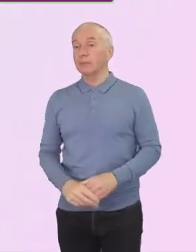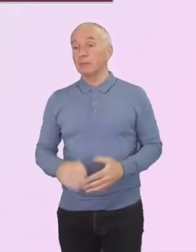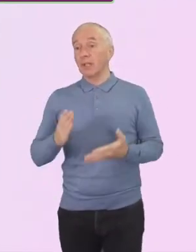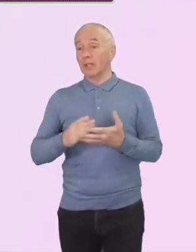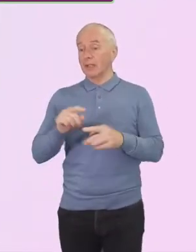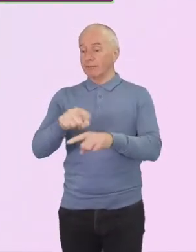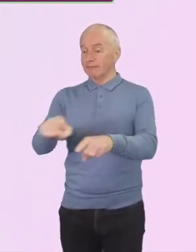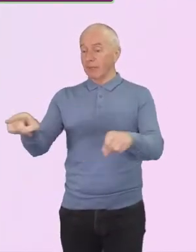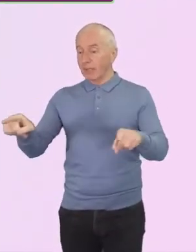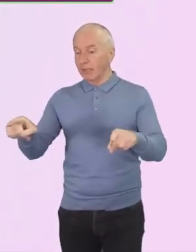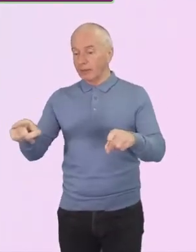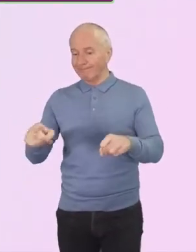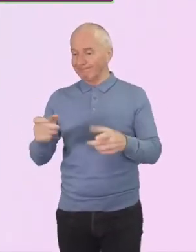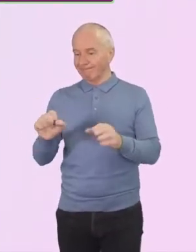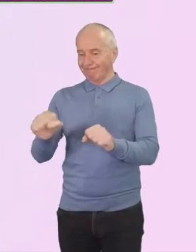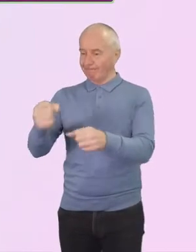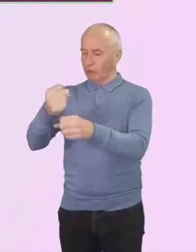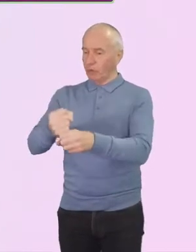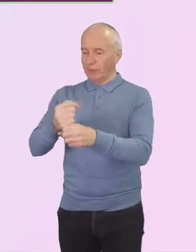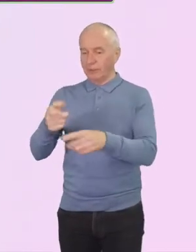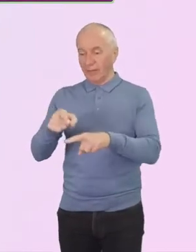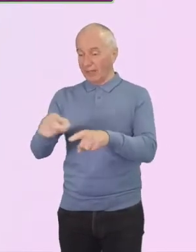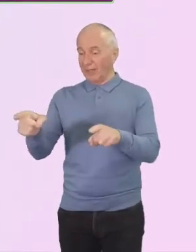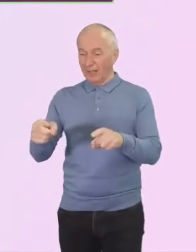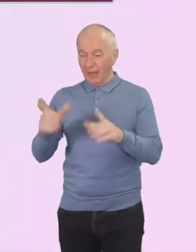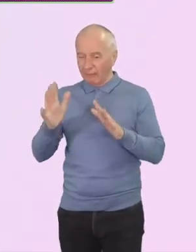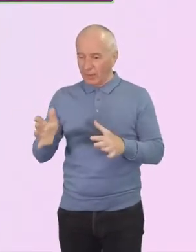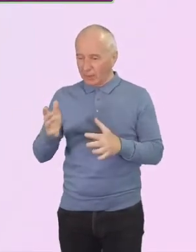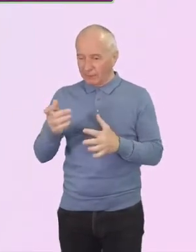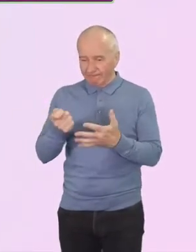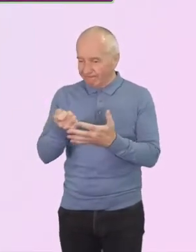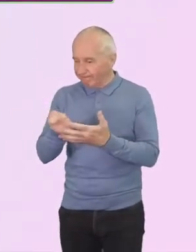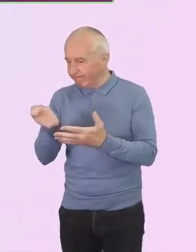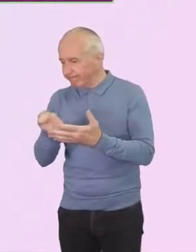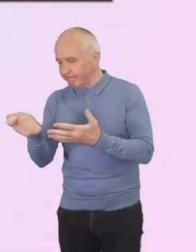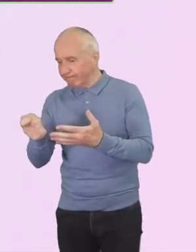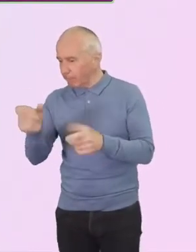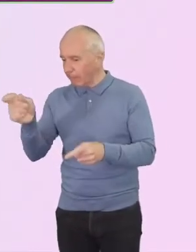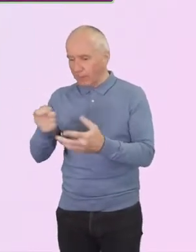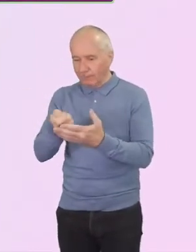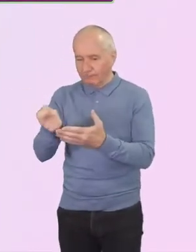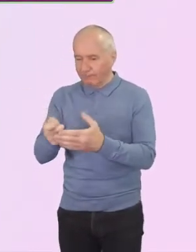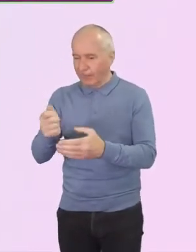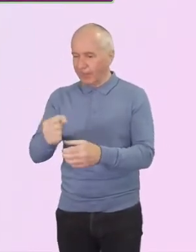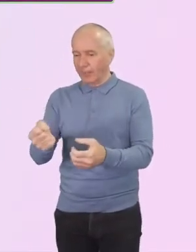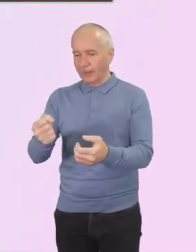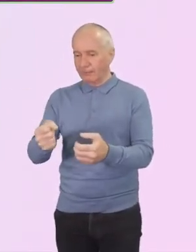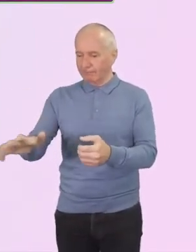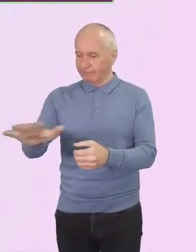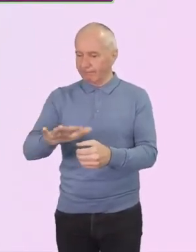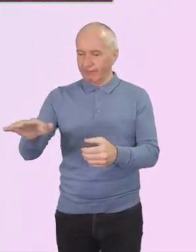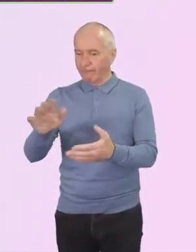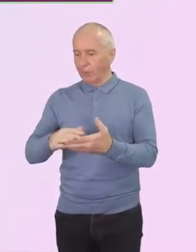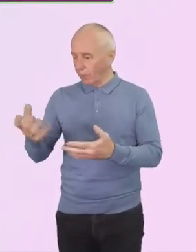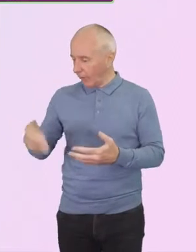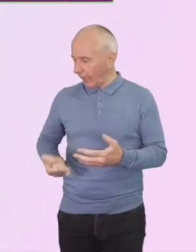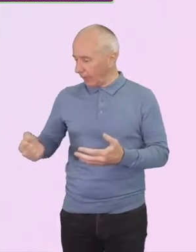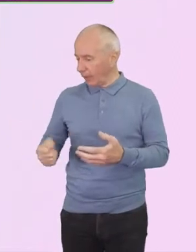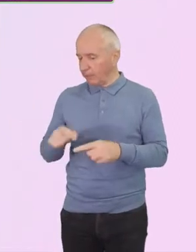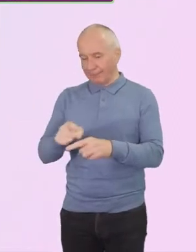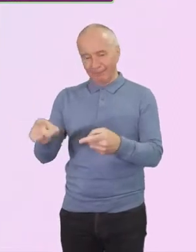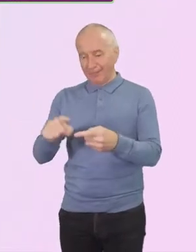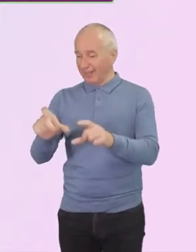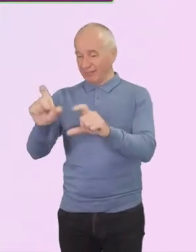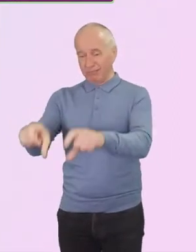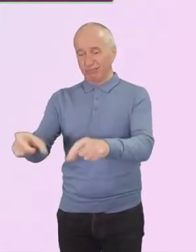letting of their premises for income and congregations which are not tech-savvy and rely heavily on